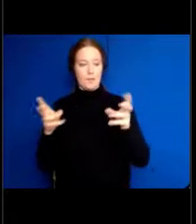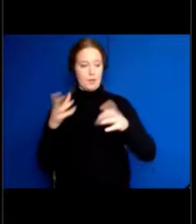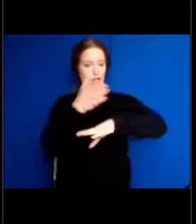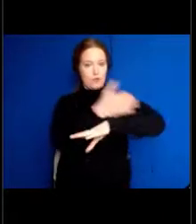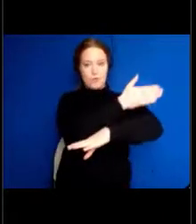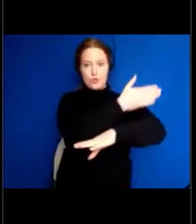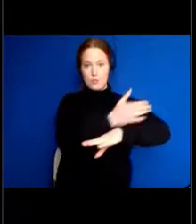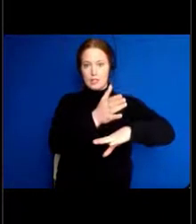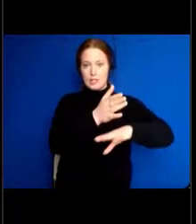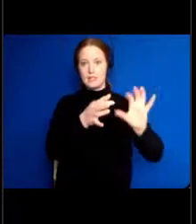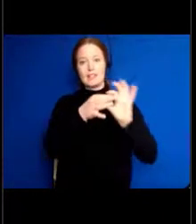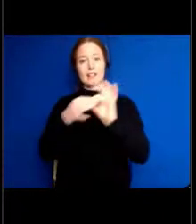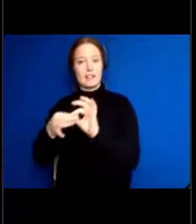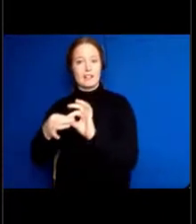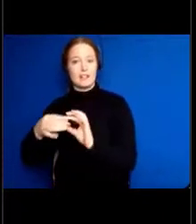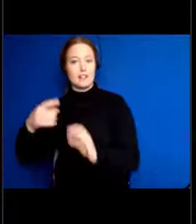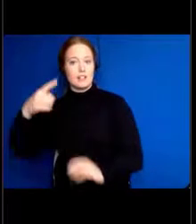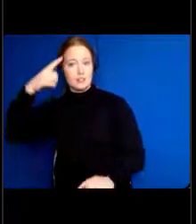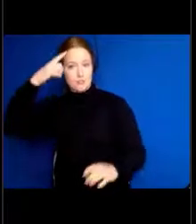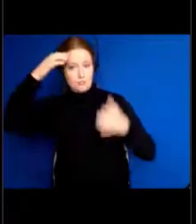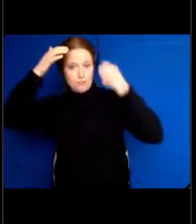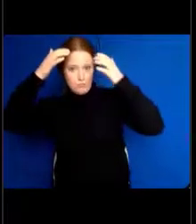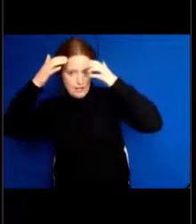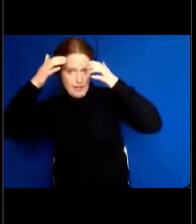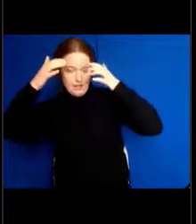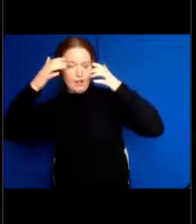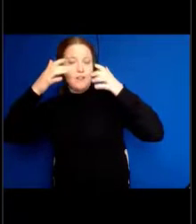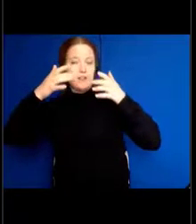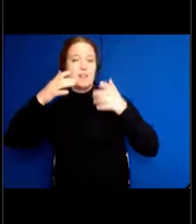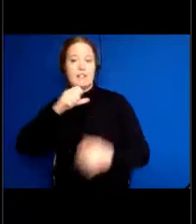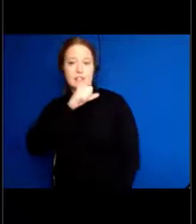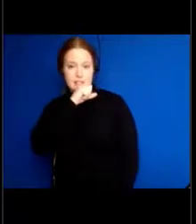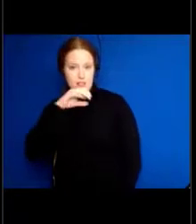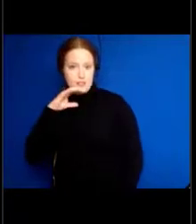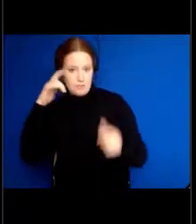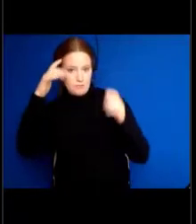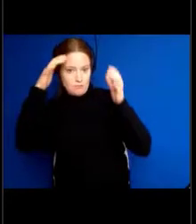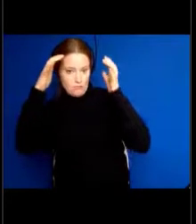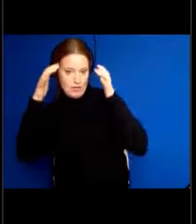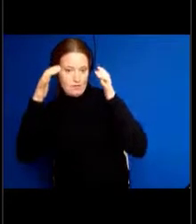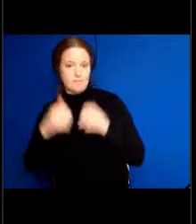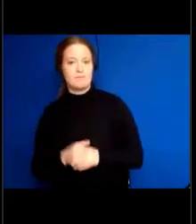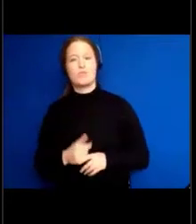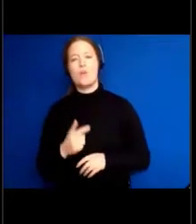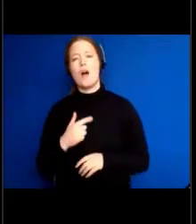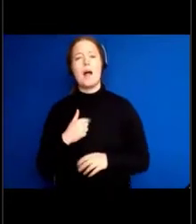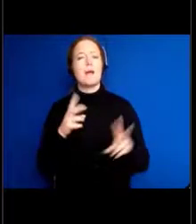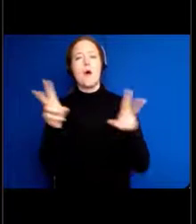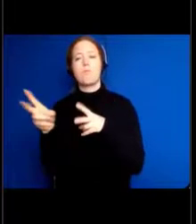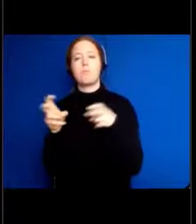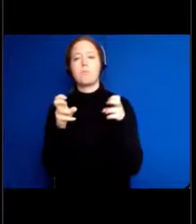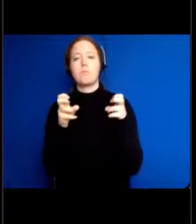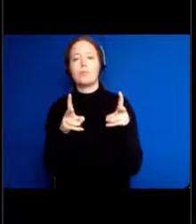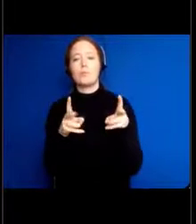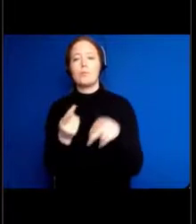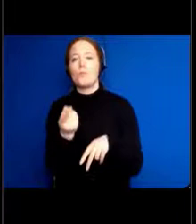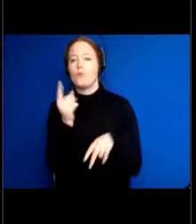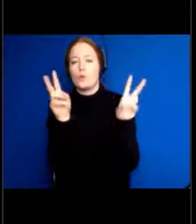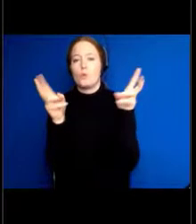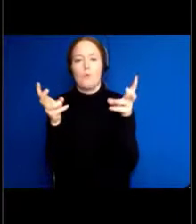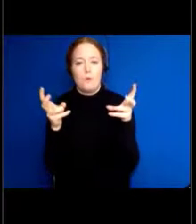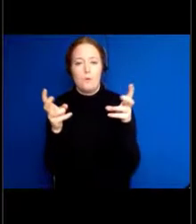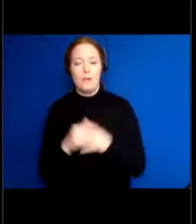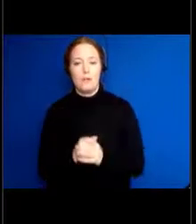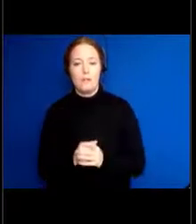dementia. A lot of good information. And I just pulled out one little quote which talks about